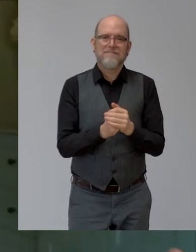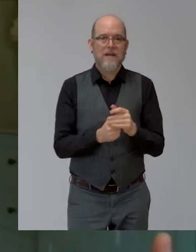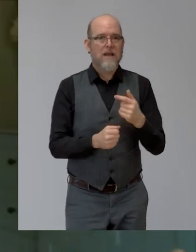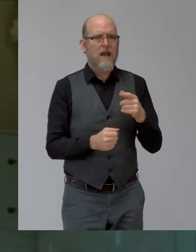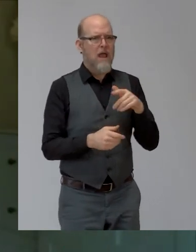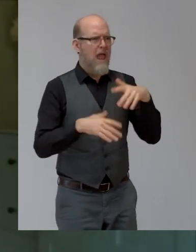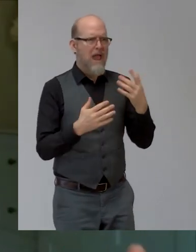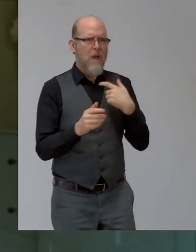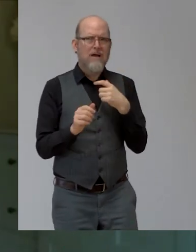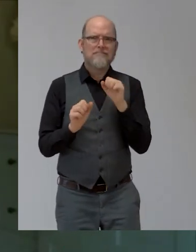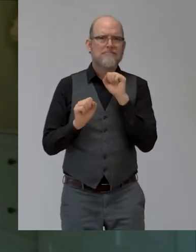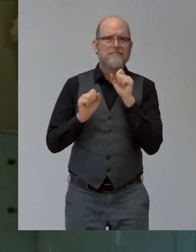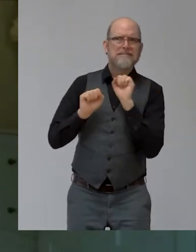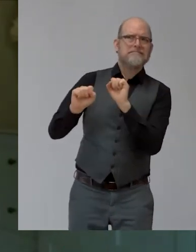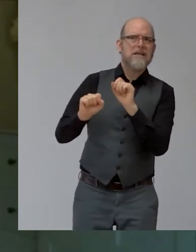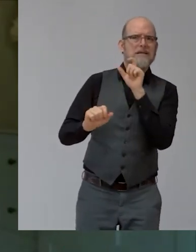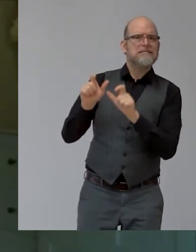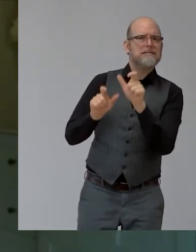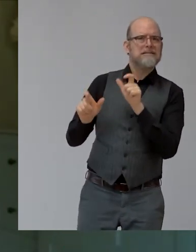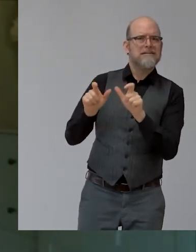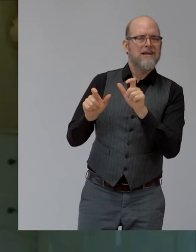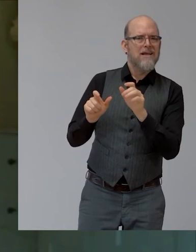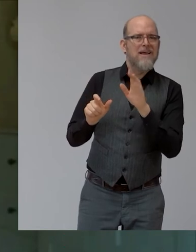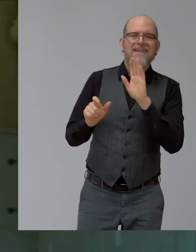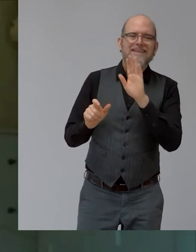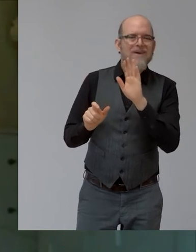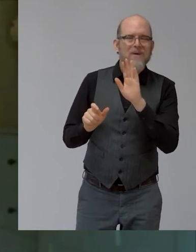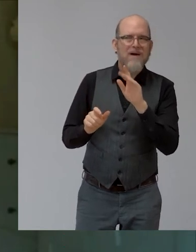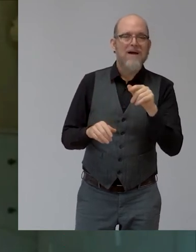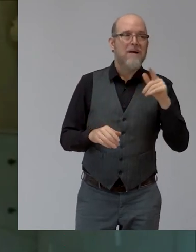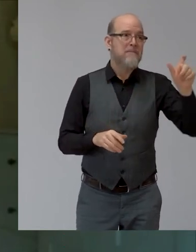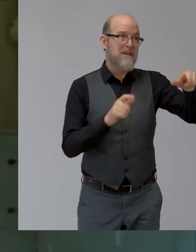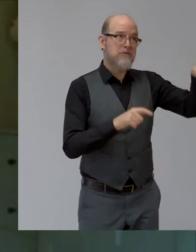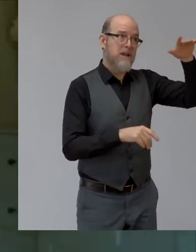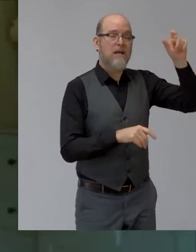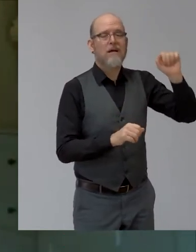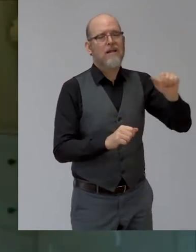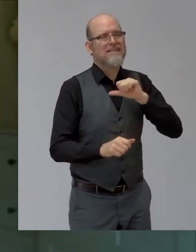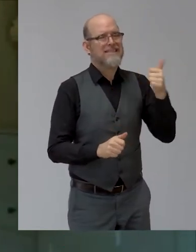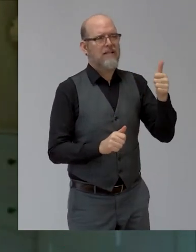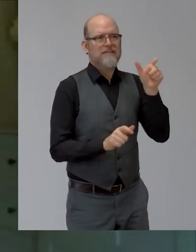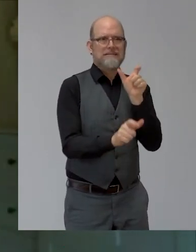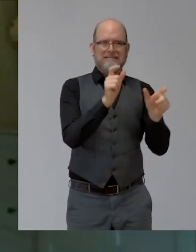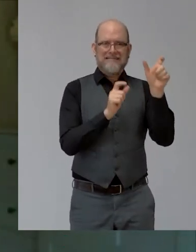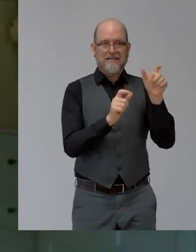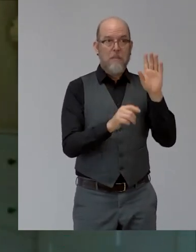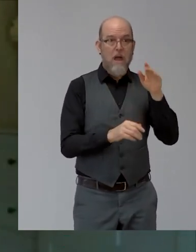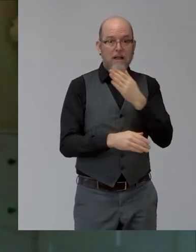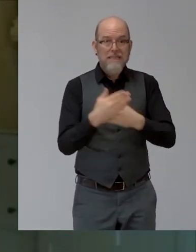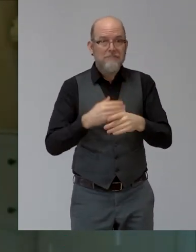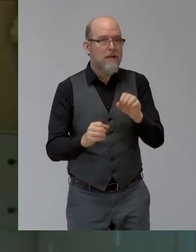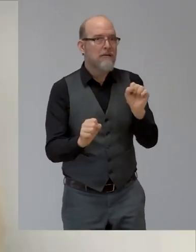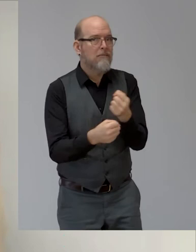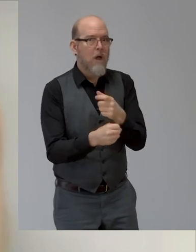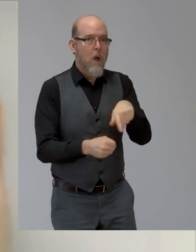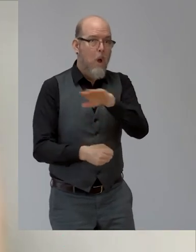say that I understand the disabled sector is quite complicated. You know, it's, it's not a simple thing. We're not all in wheelchairs or something.